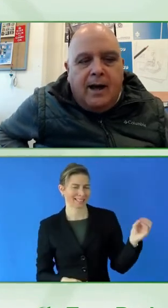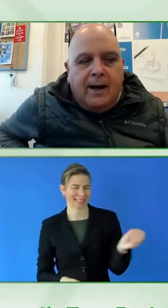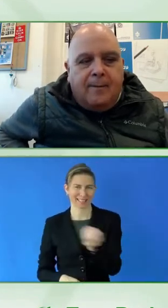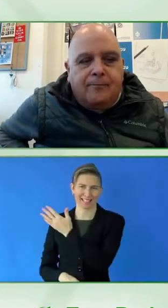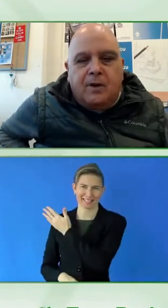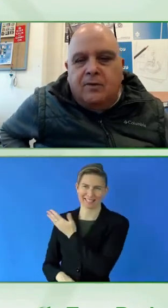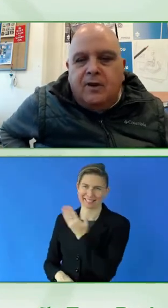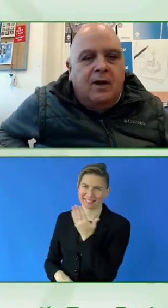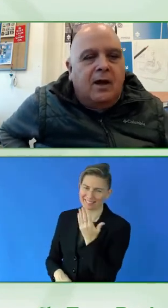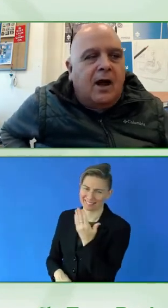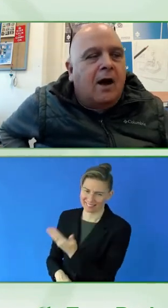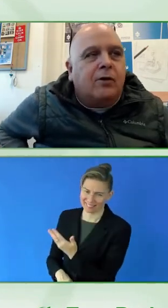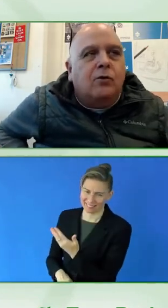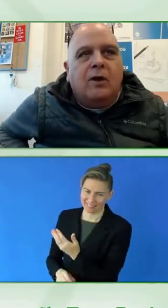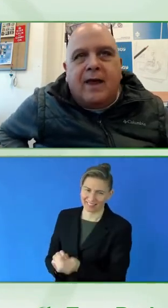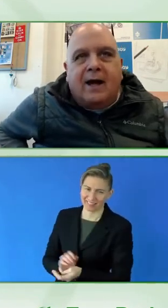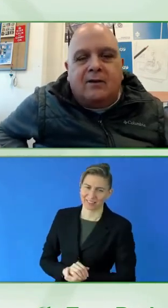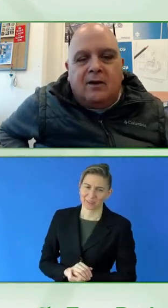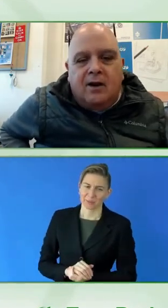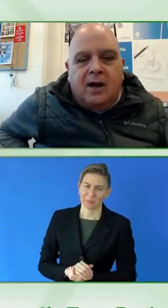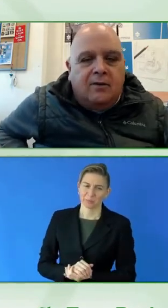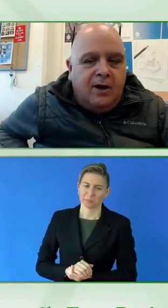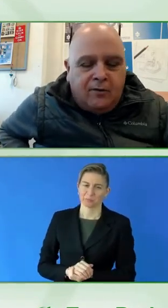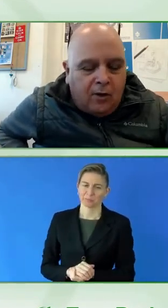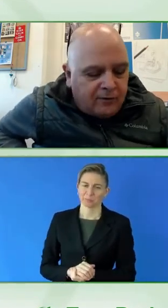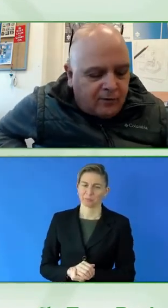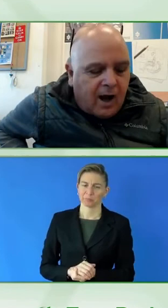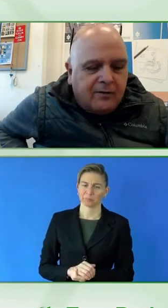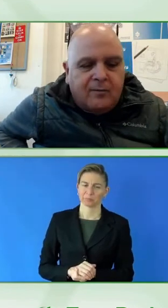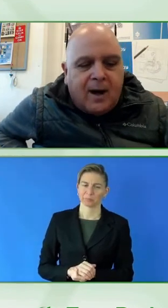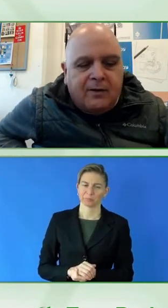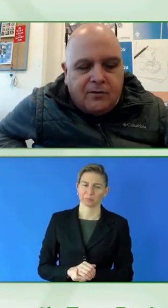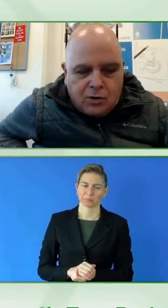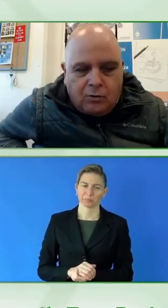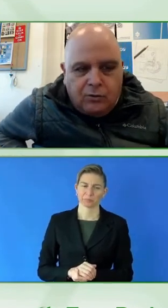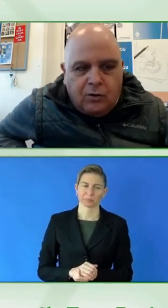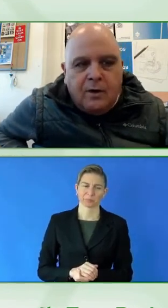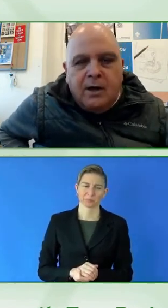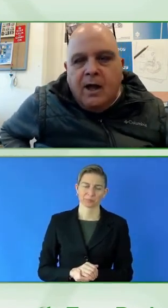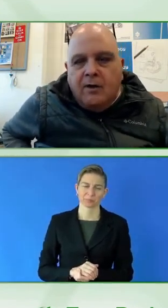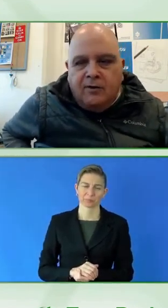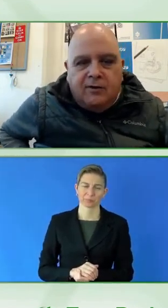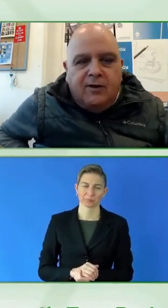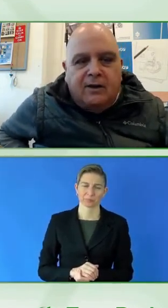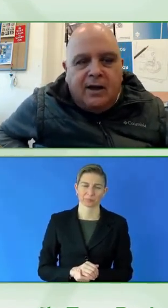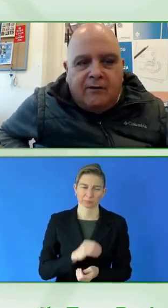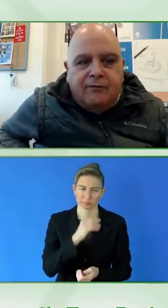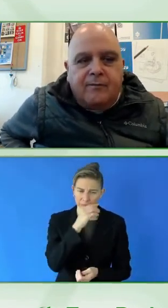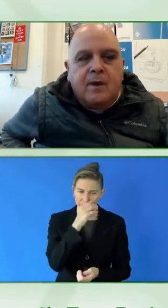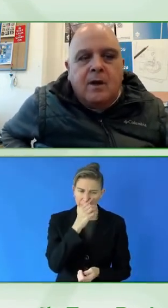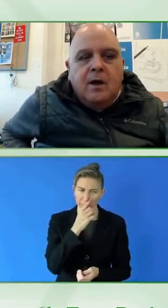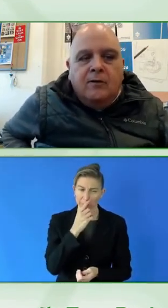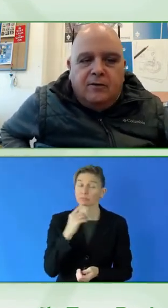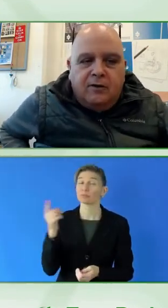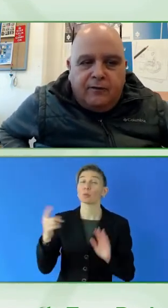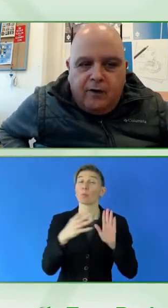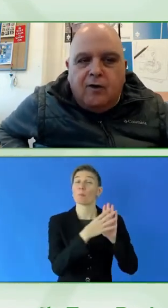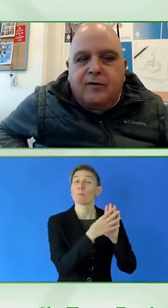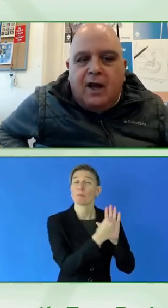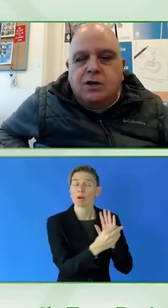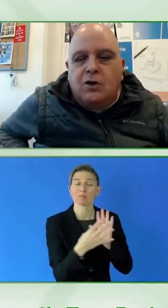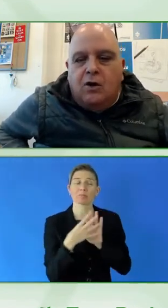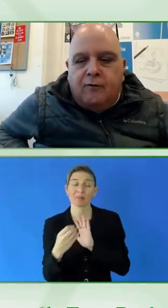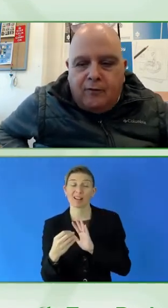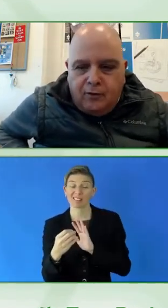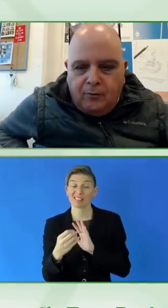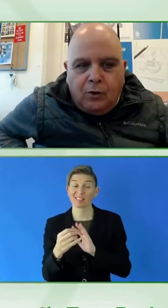So, um, the, after doing that, as, as others models showed too, this is not enough. This is